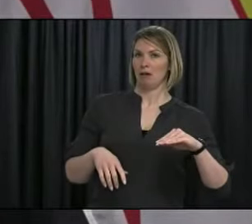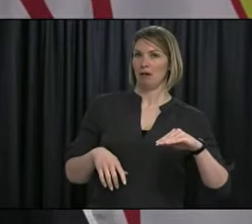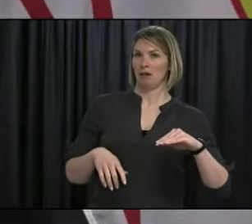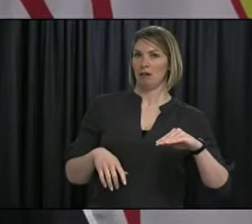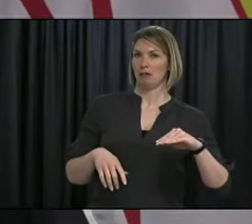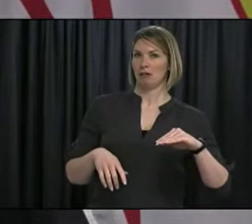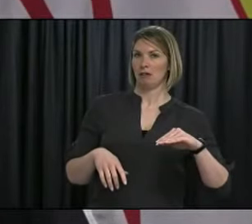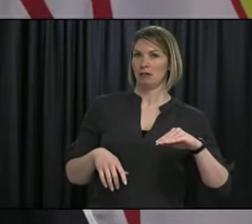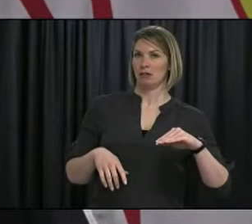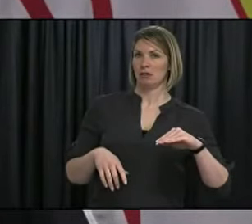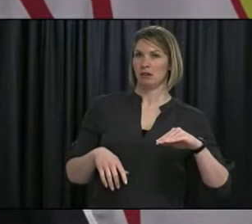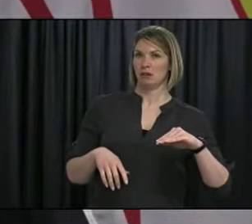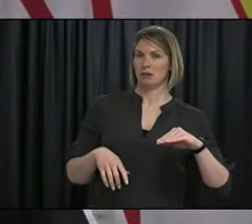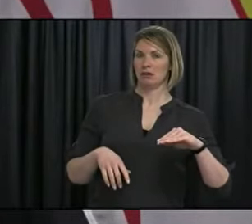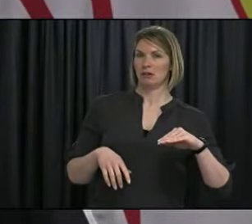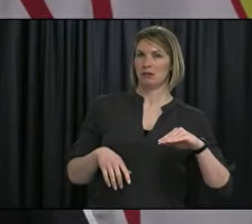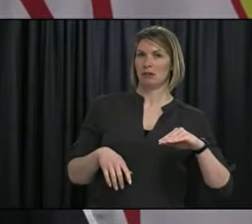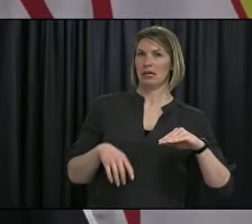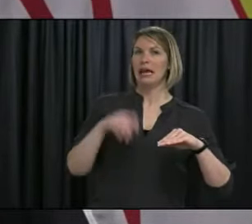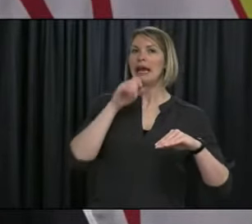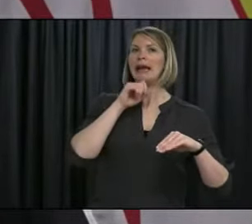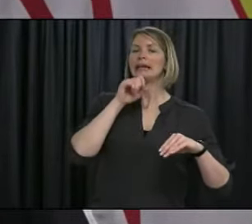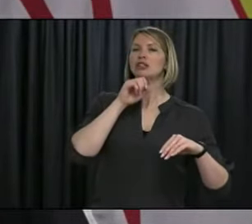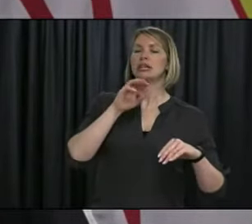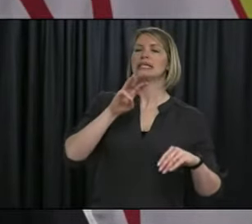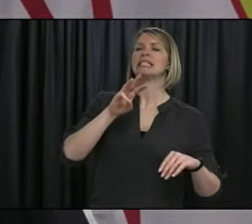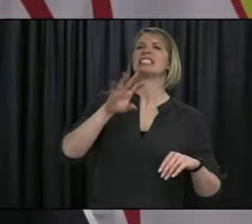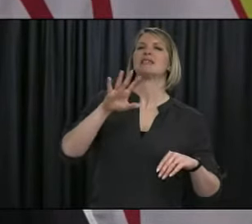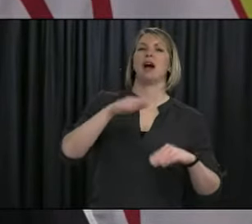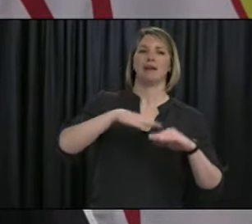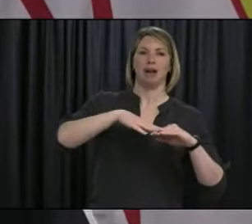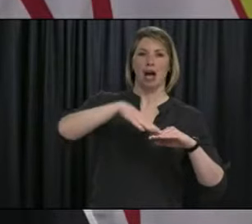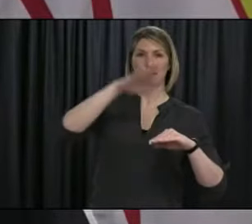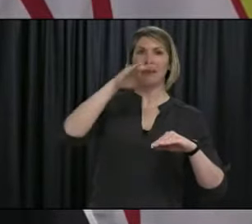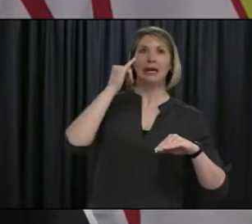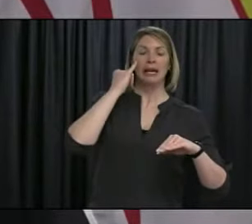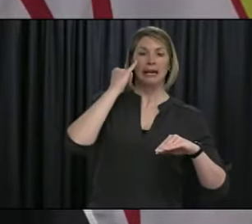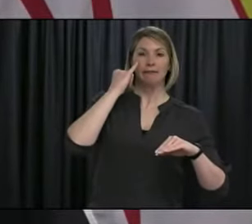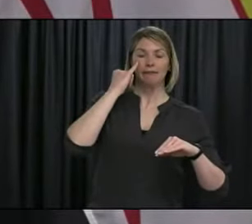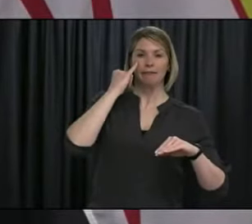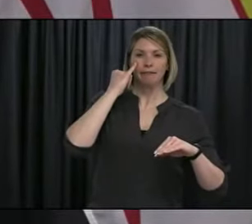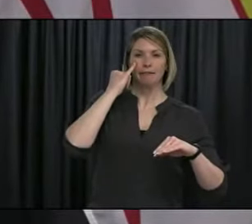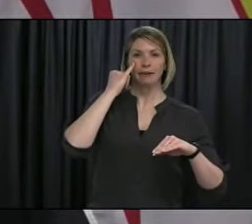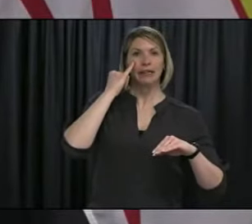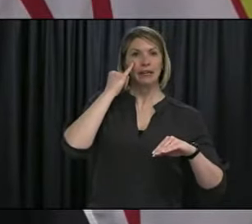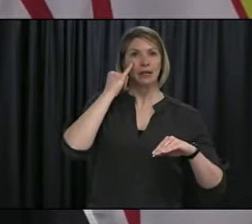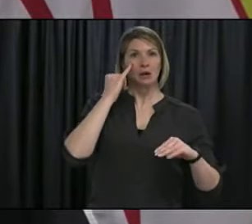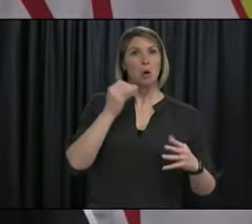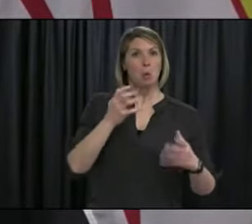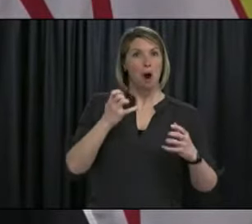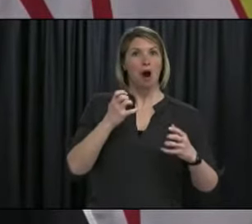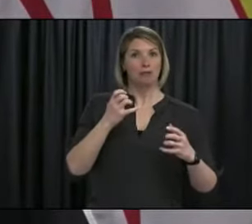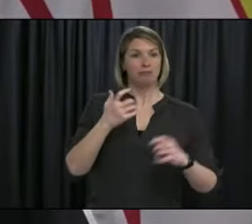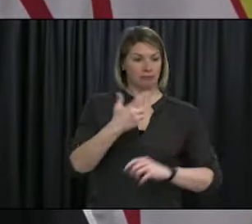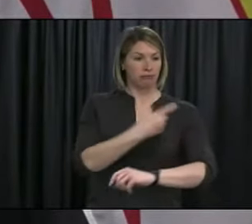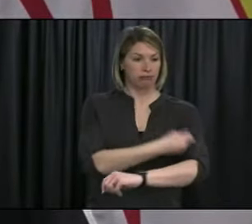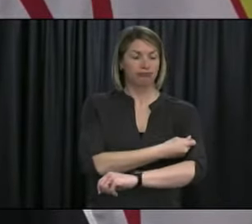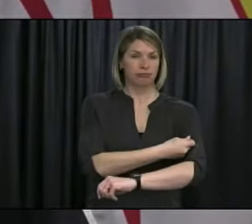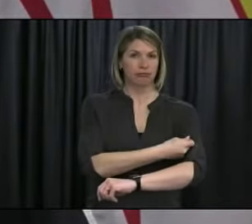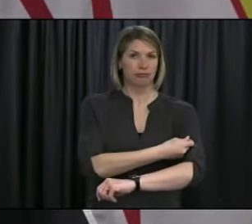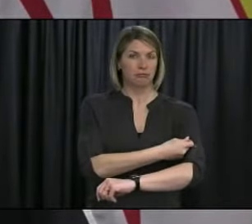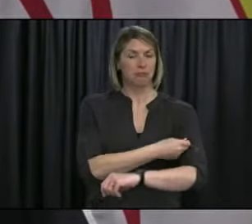severe complications from COVID would be eligible for the mRNA vaccine. So we are